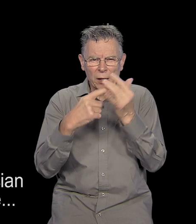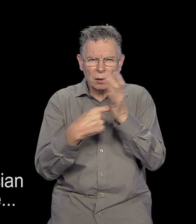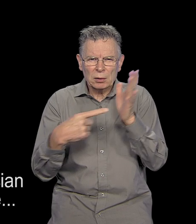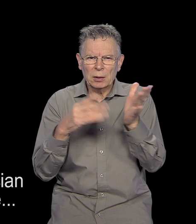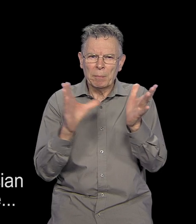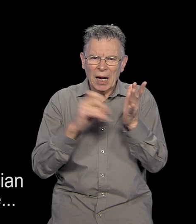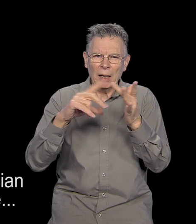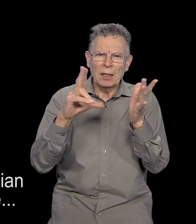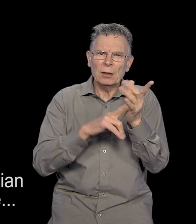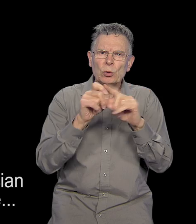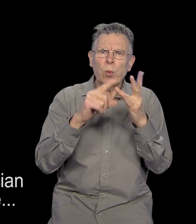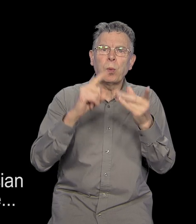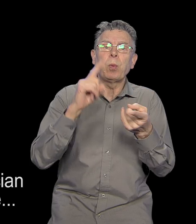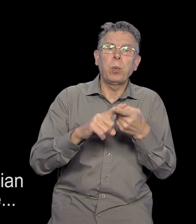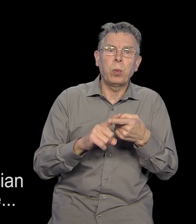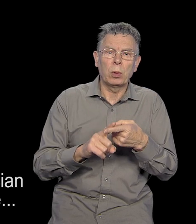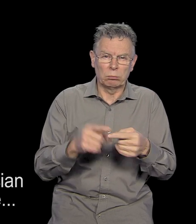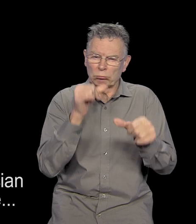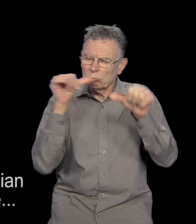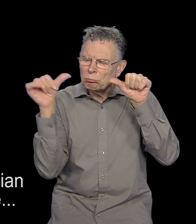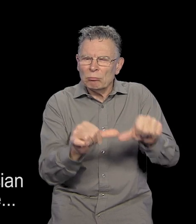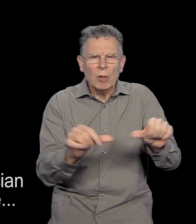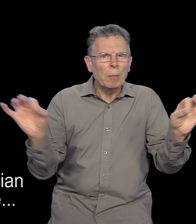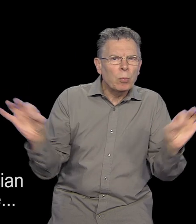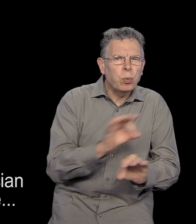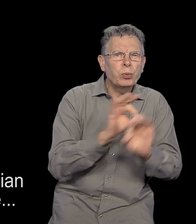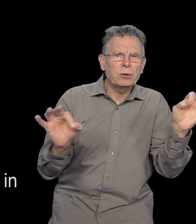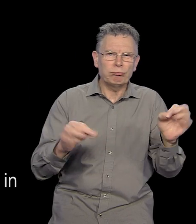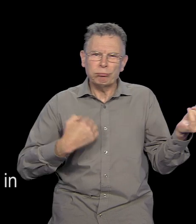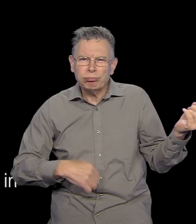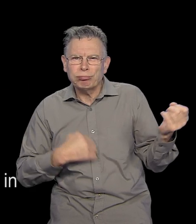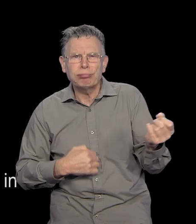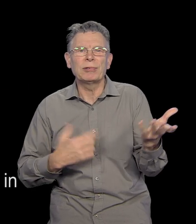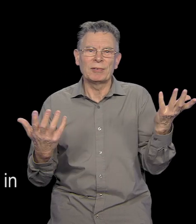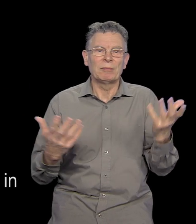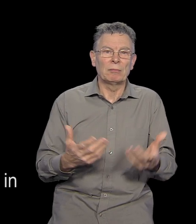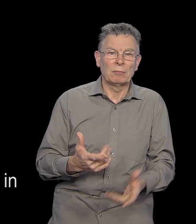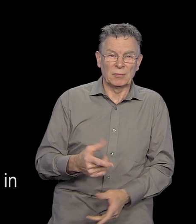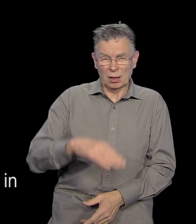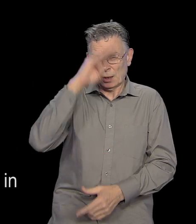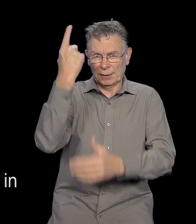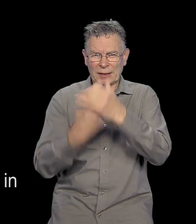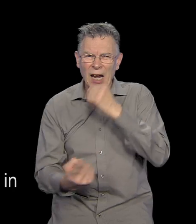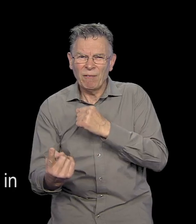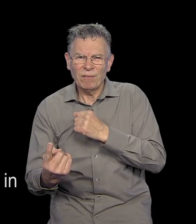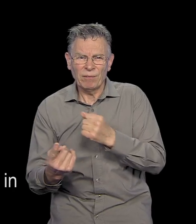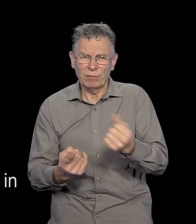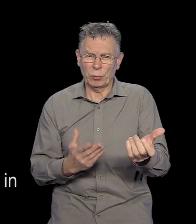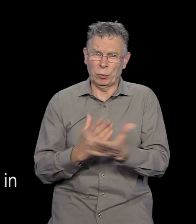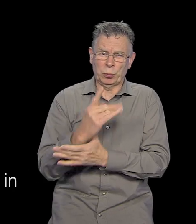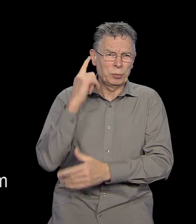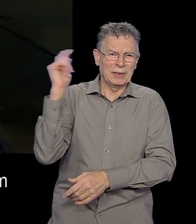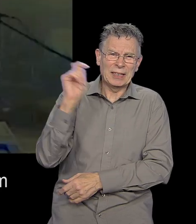Robert McKindo, a key musician and rock fan, took his own life after he was left with tinnitus in 2011